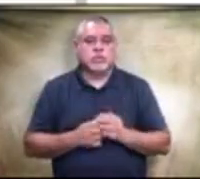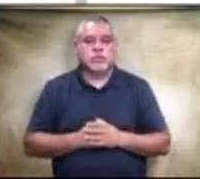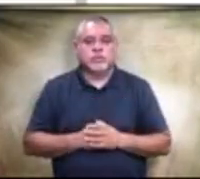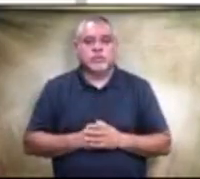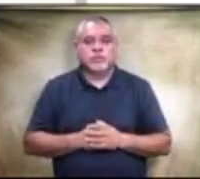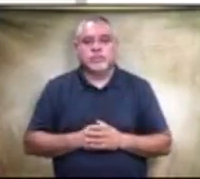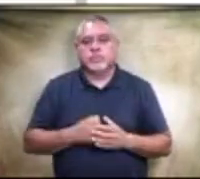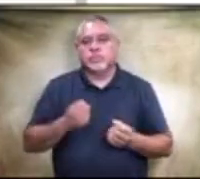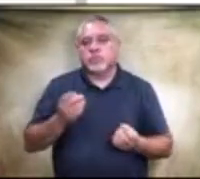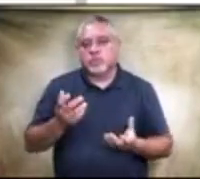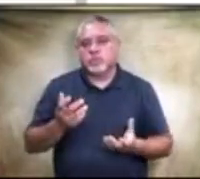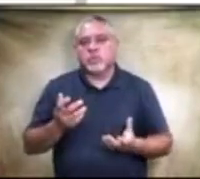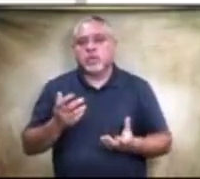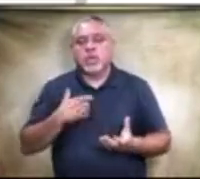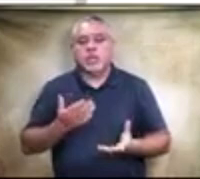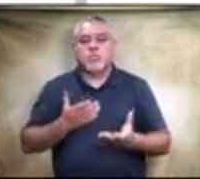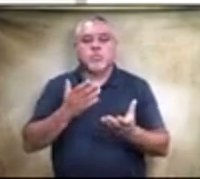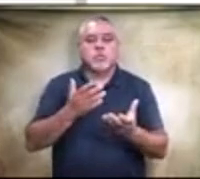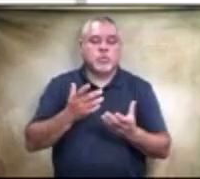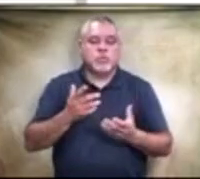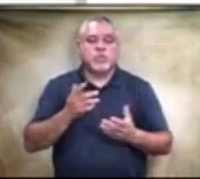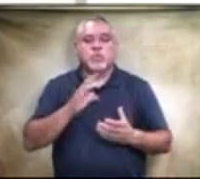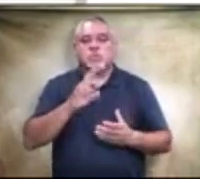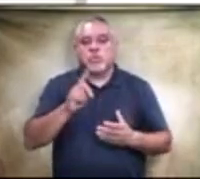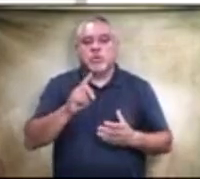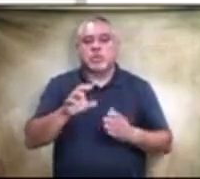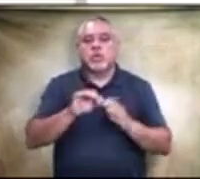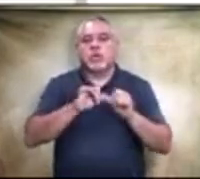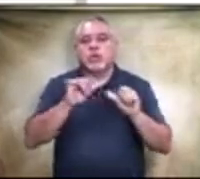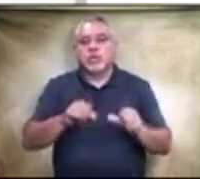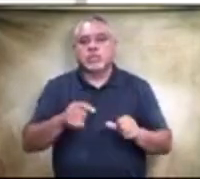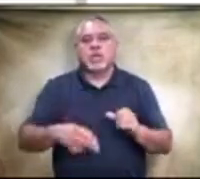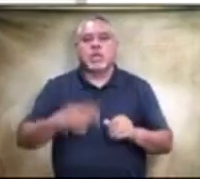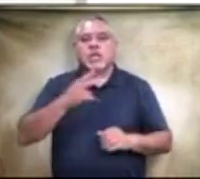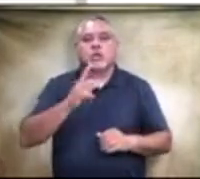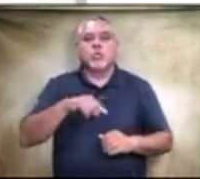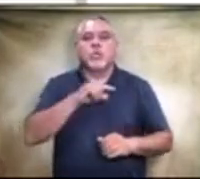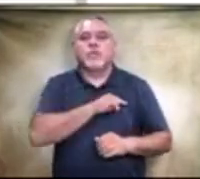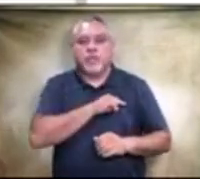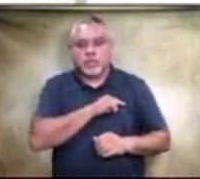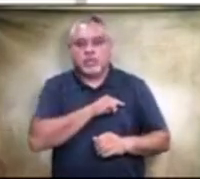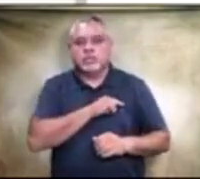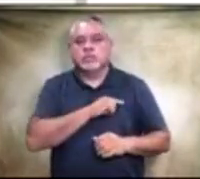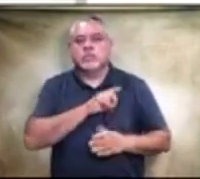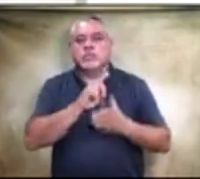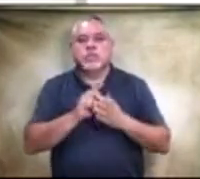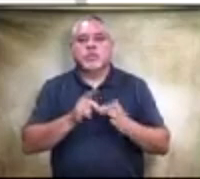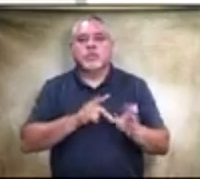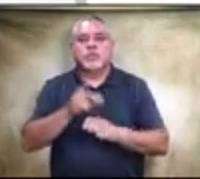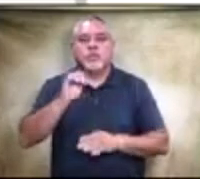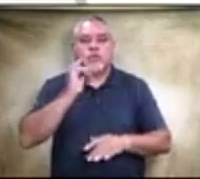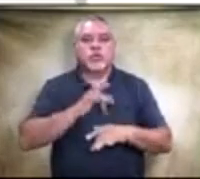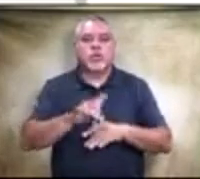I move that the board select Claycomb architects as the most highly qualified, uh, design professional firm. For early college high school